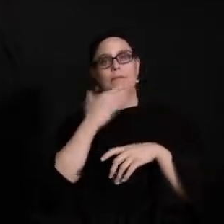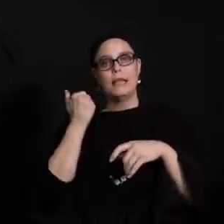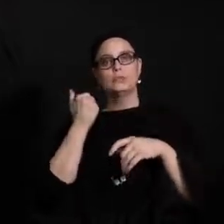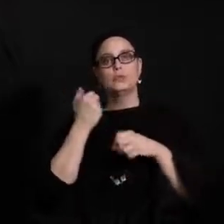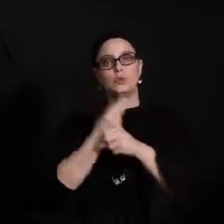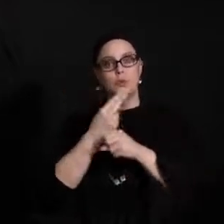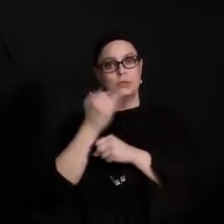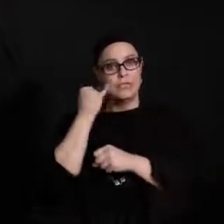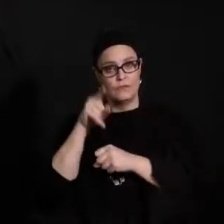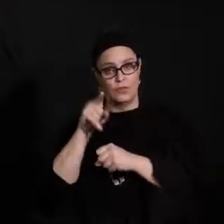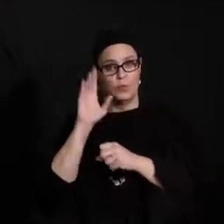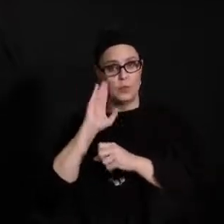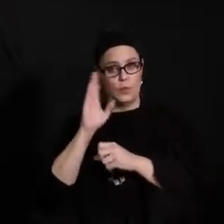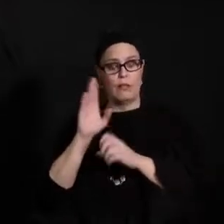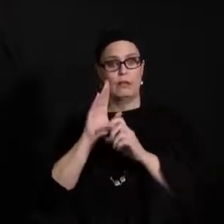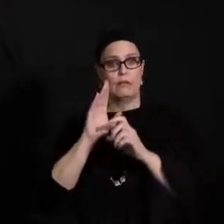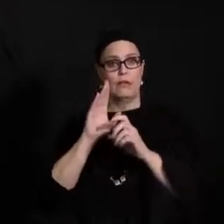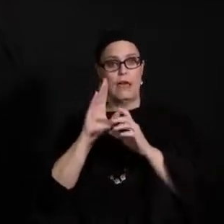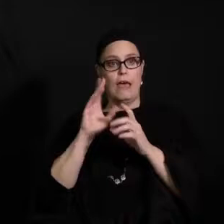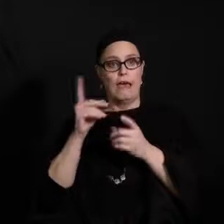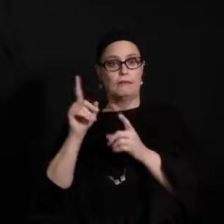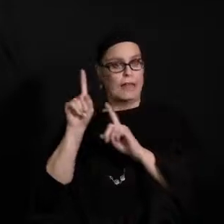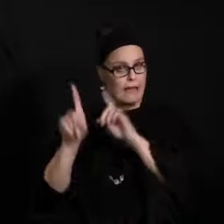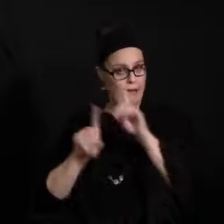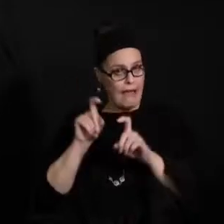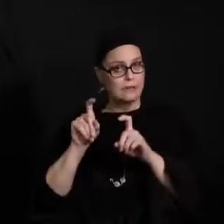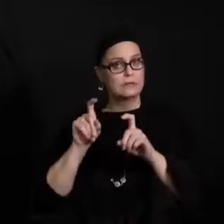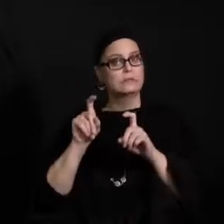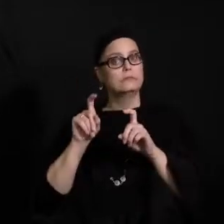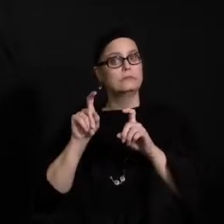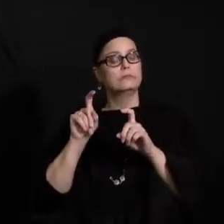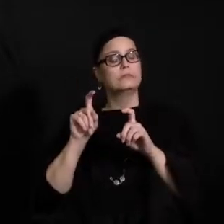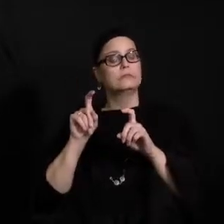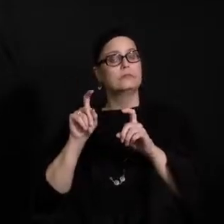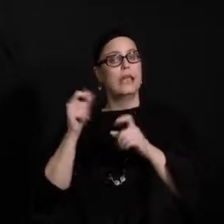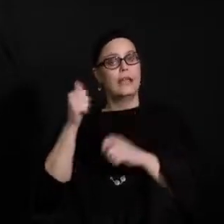questions that can be answered by the leaders that are currently joining us.